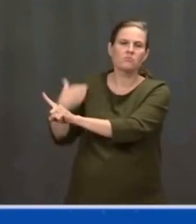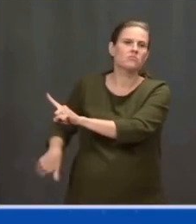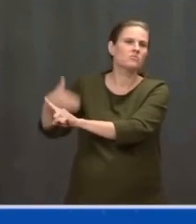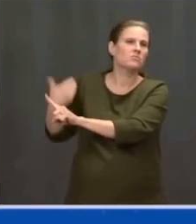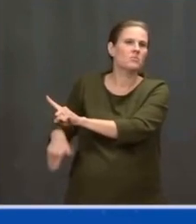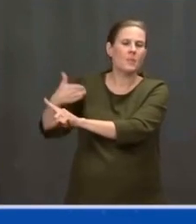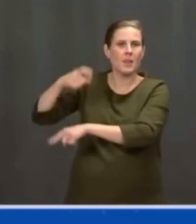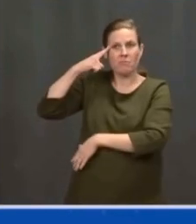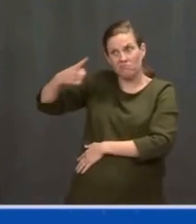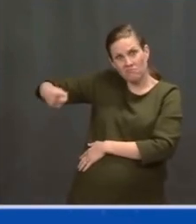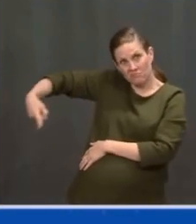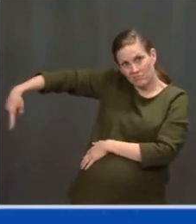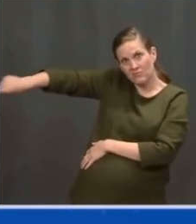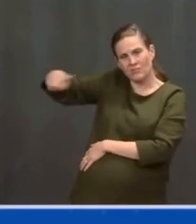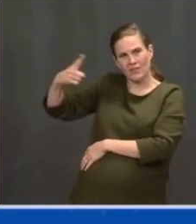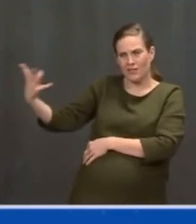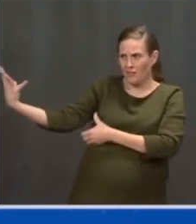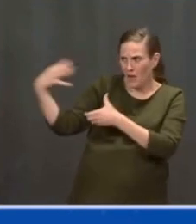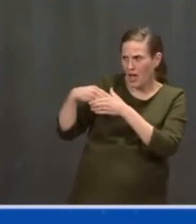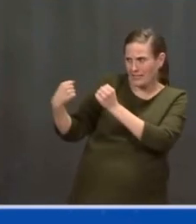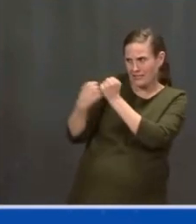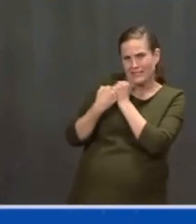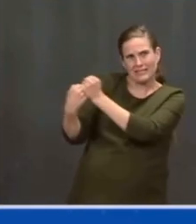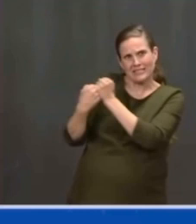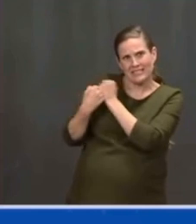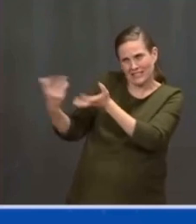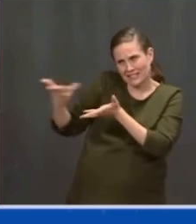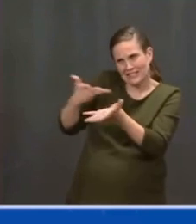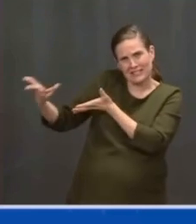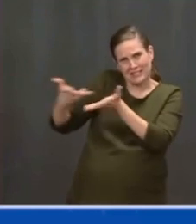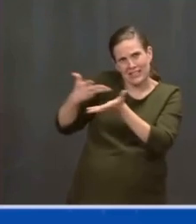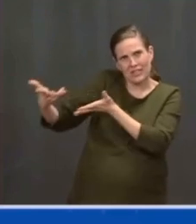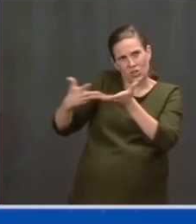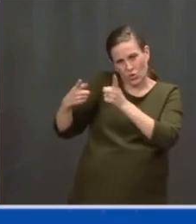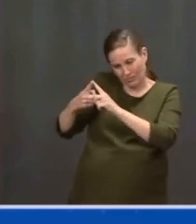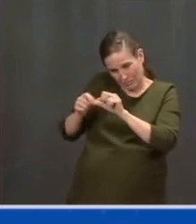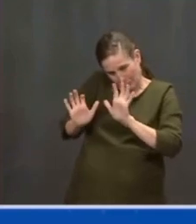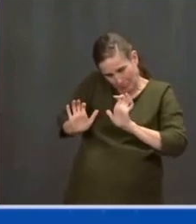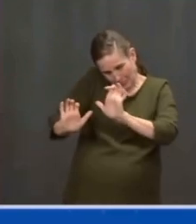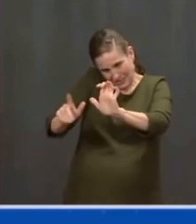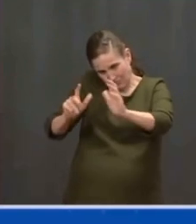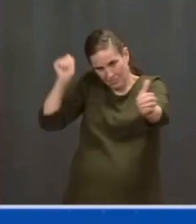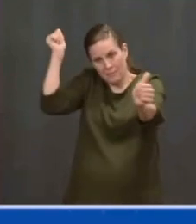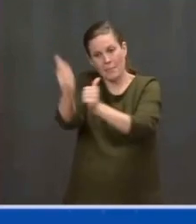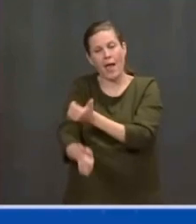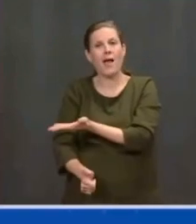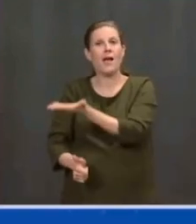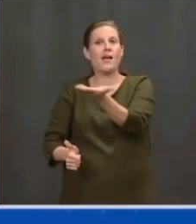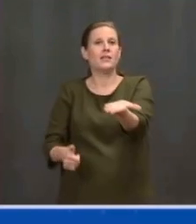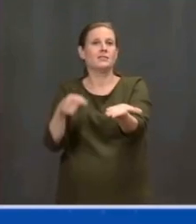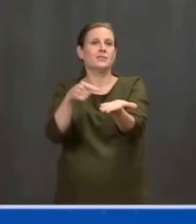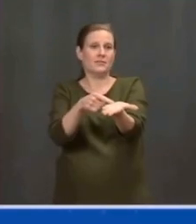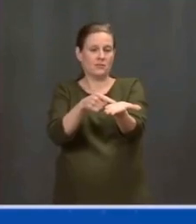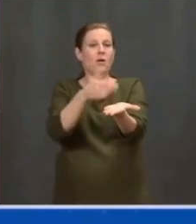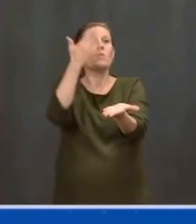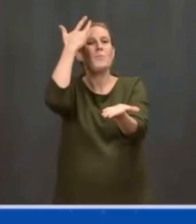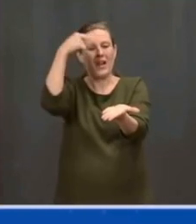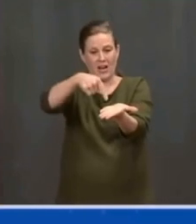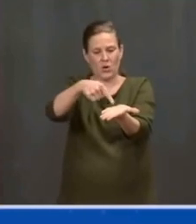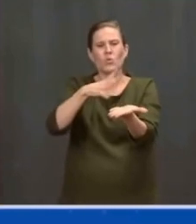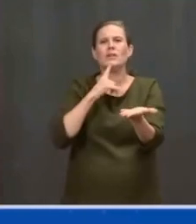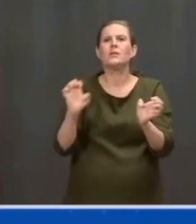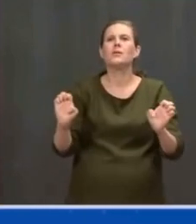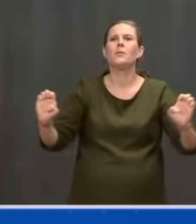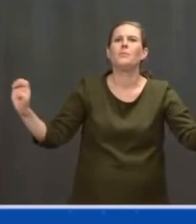Mayor — just, you got it done. Because it was an emergency, we